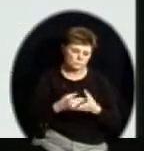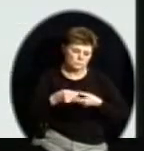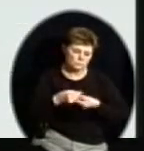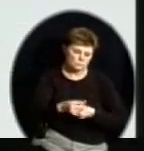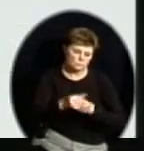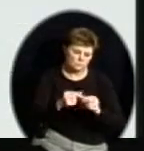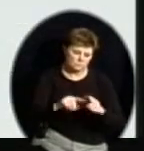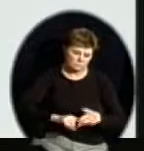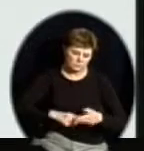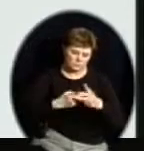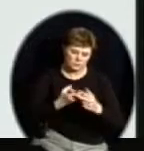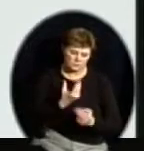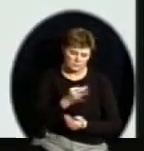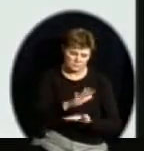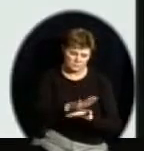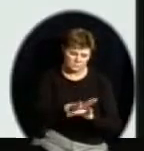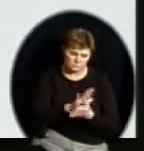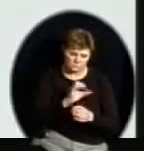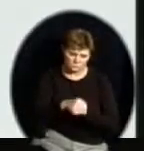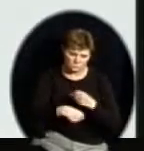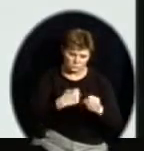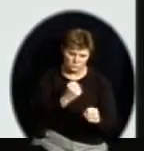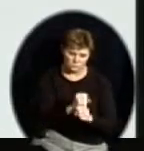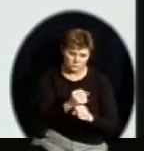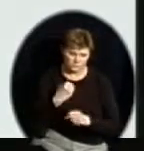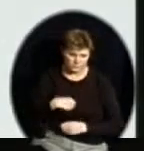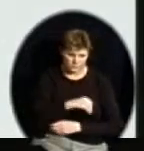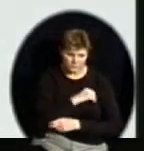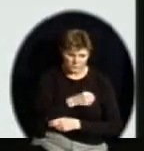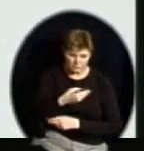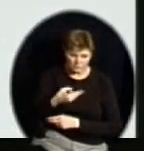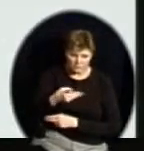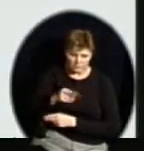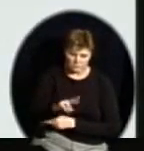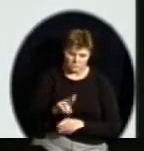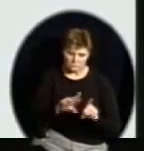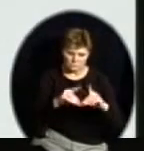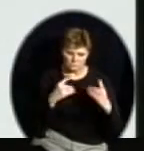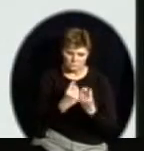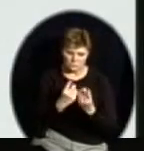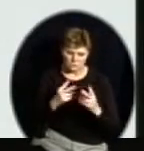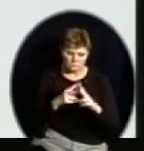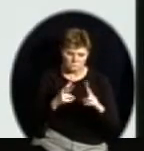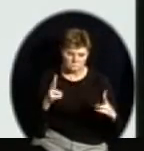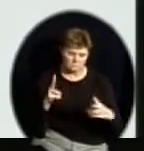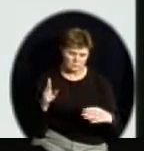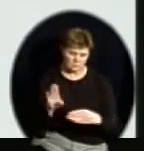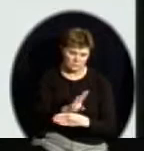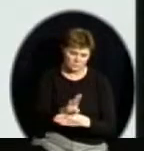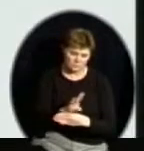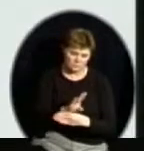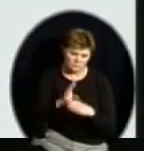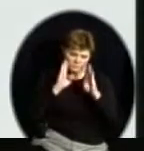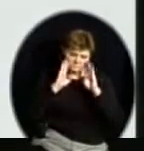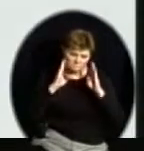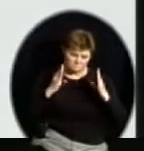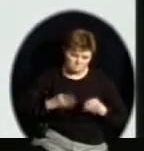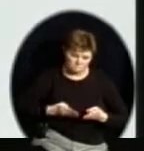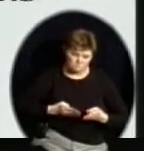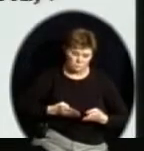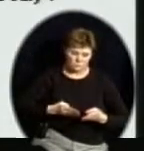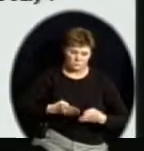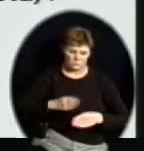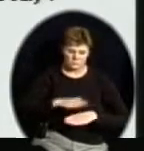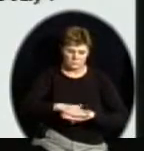beginning of the school year. Certainly, our human resources department has been very diligent and very busy in preparing to have staff